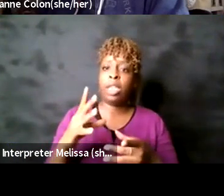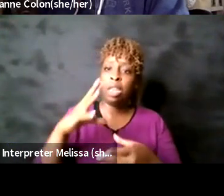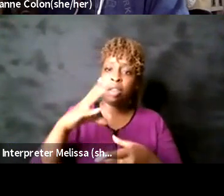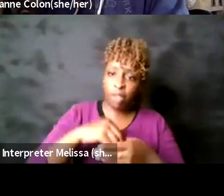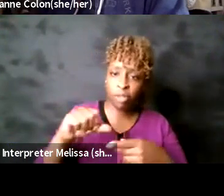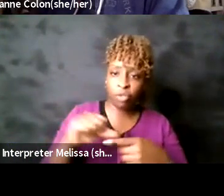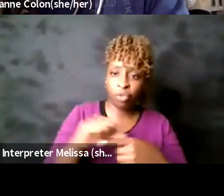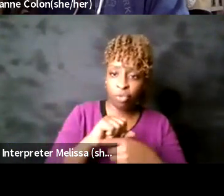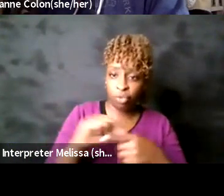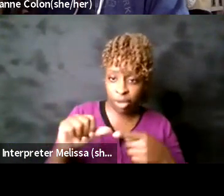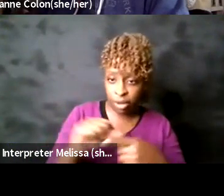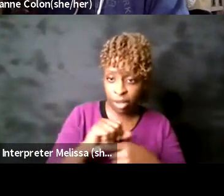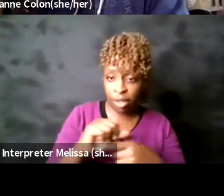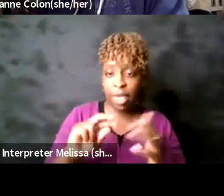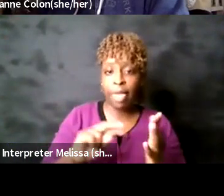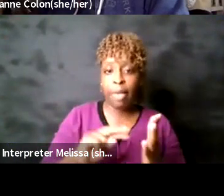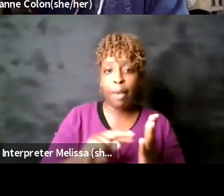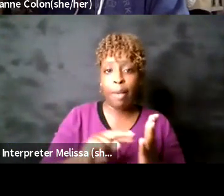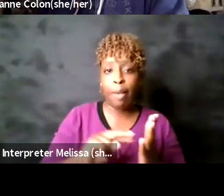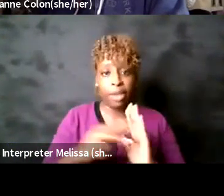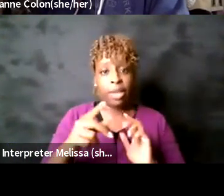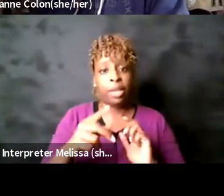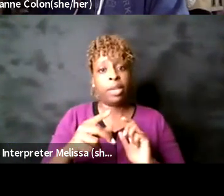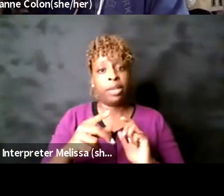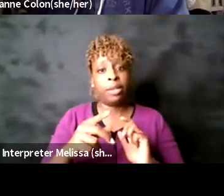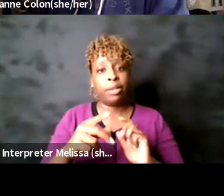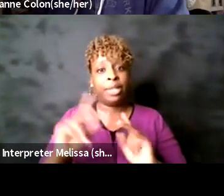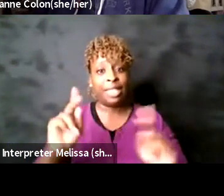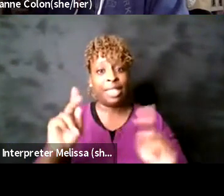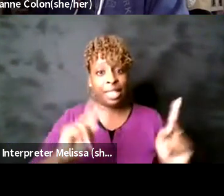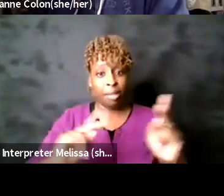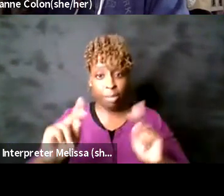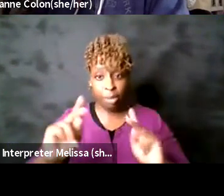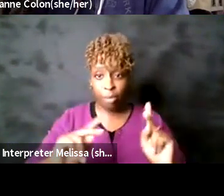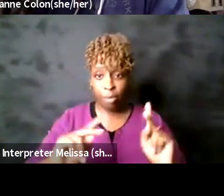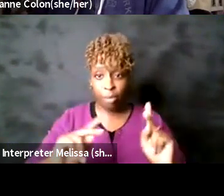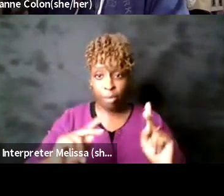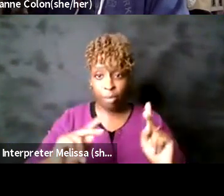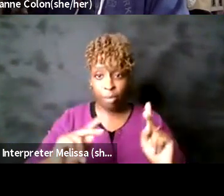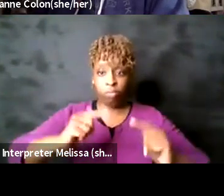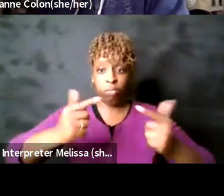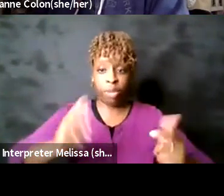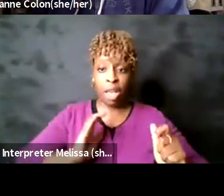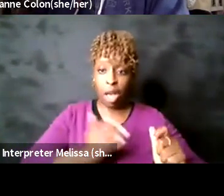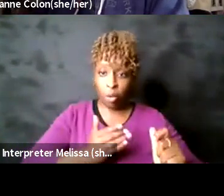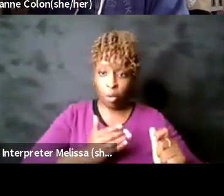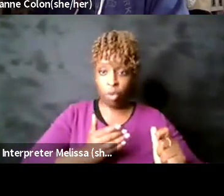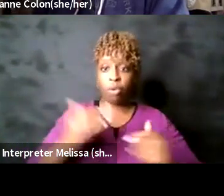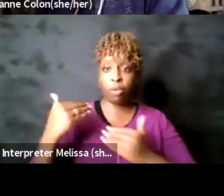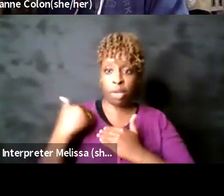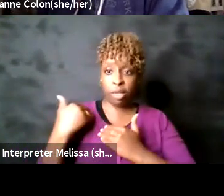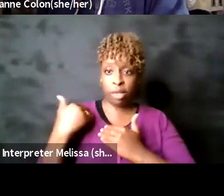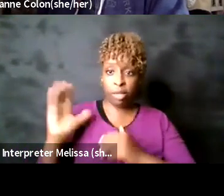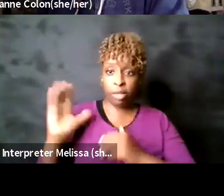the the people who will come up after us to fulfill our jobs um so i